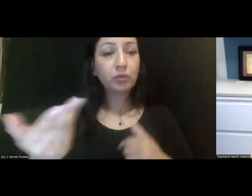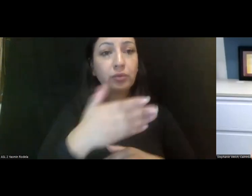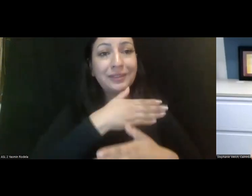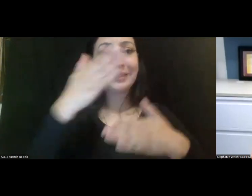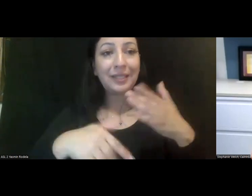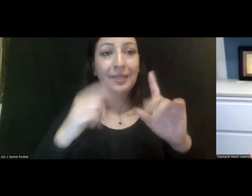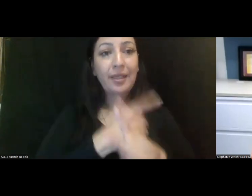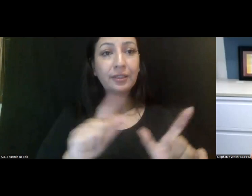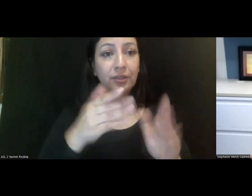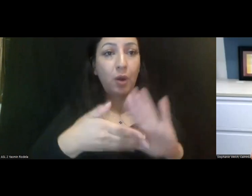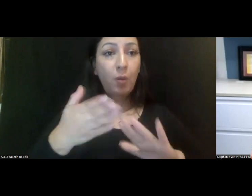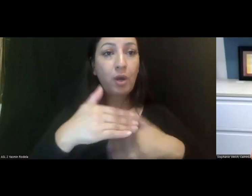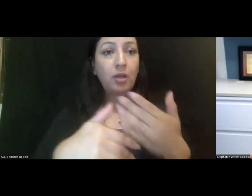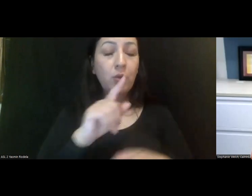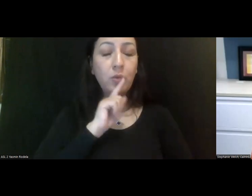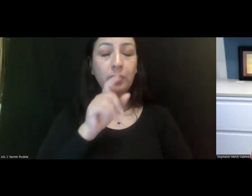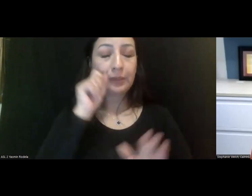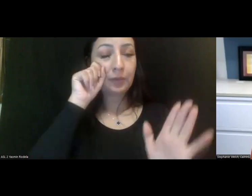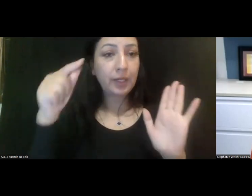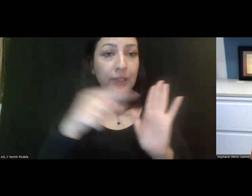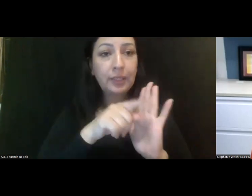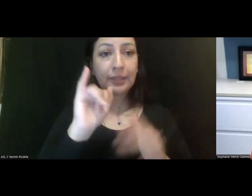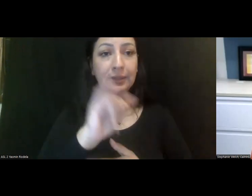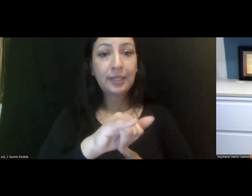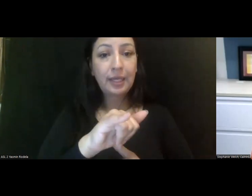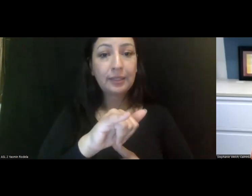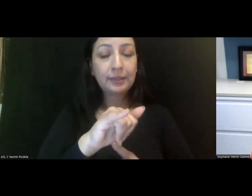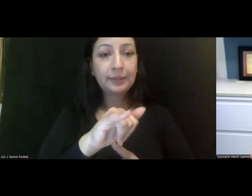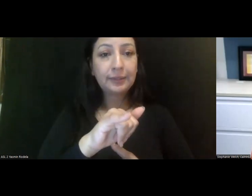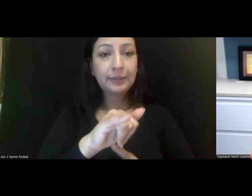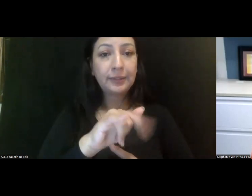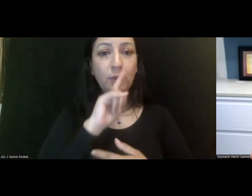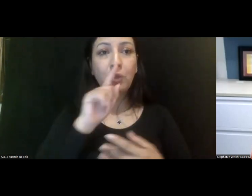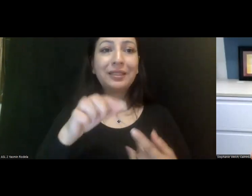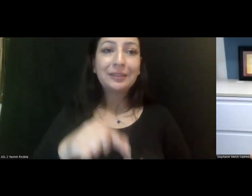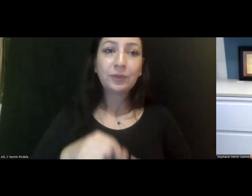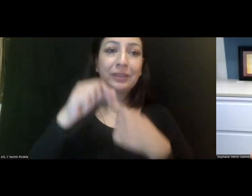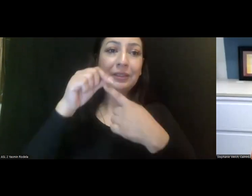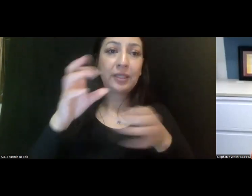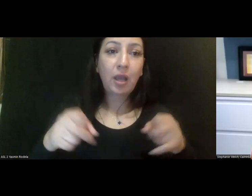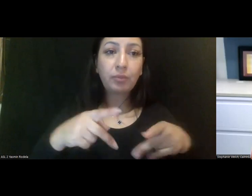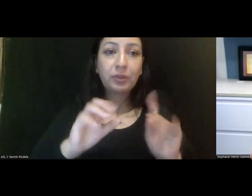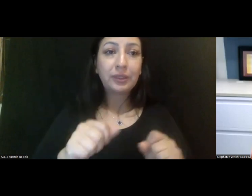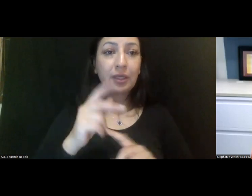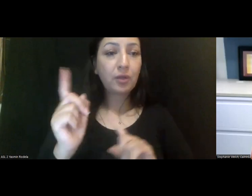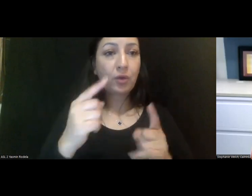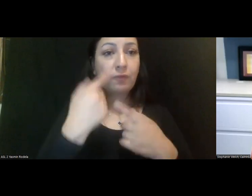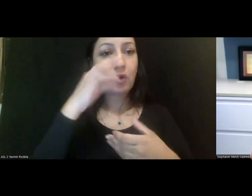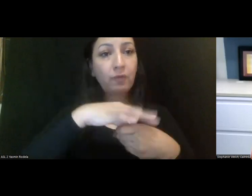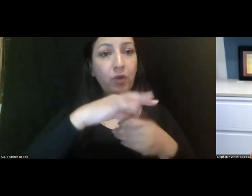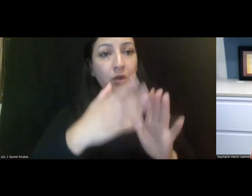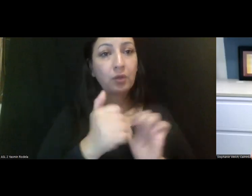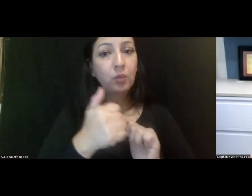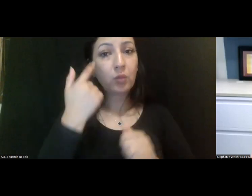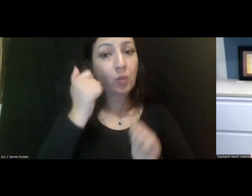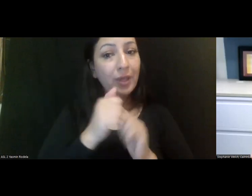legislative process that really recognized that this was a, a unique opportunity to be able to go to the voters with a bond.